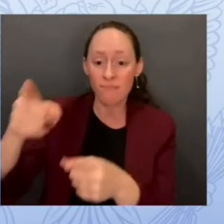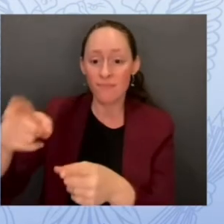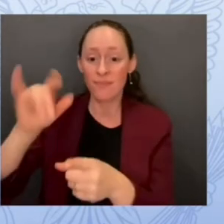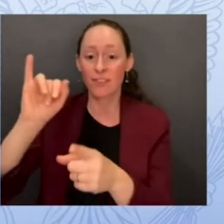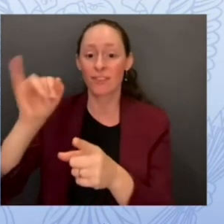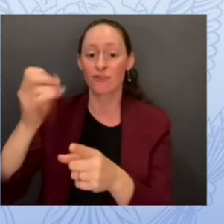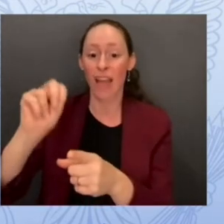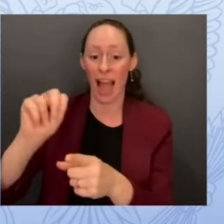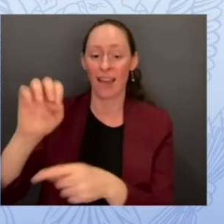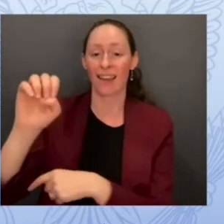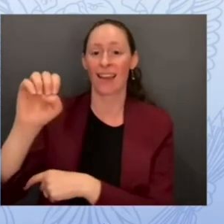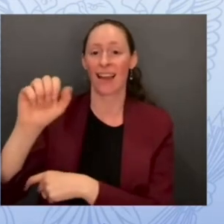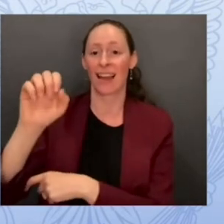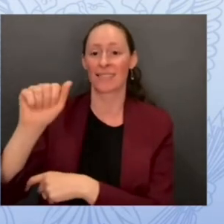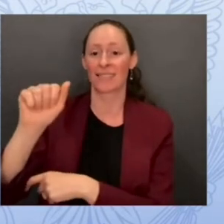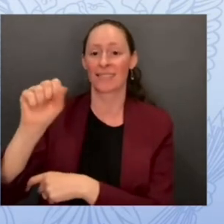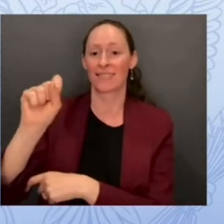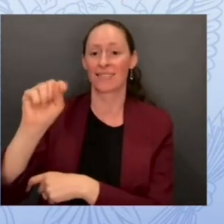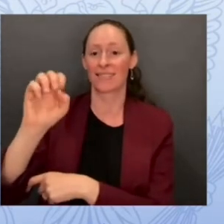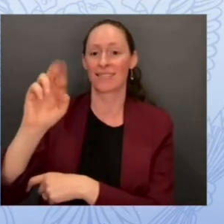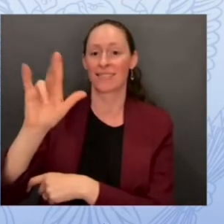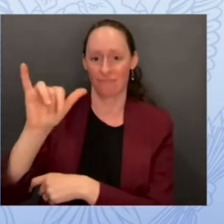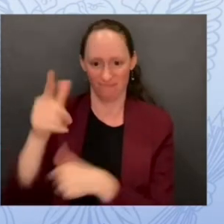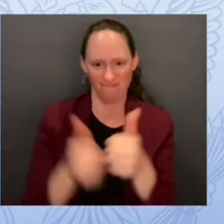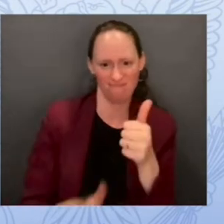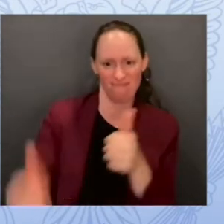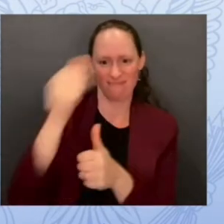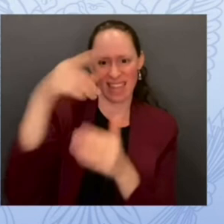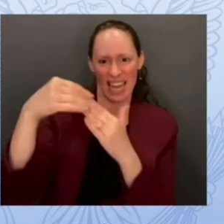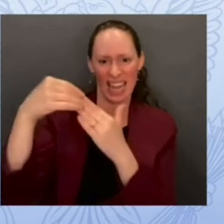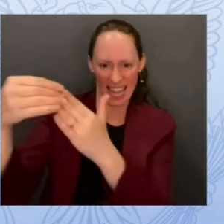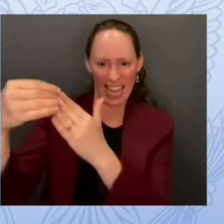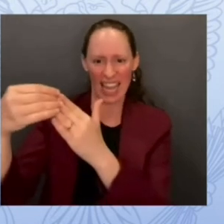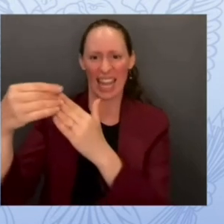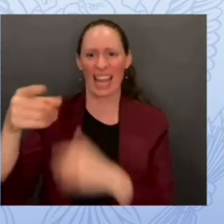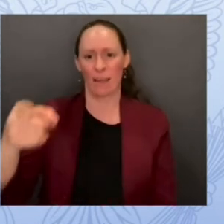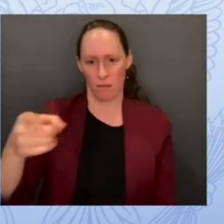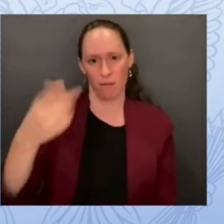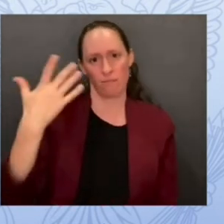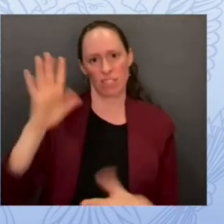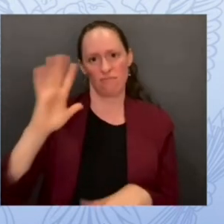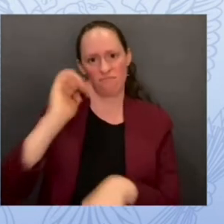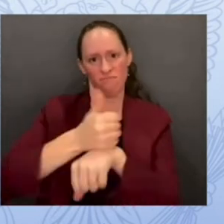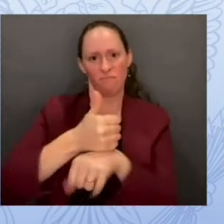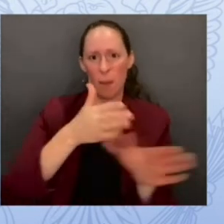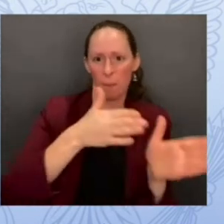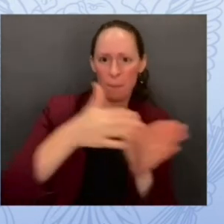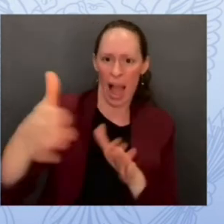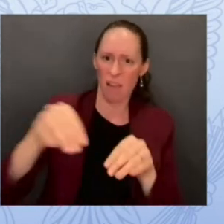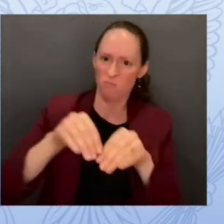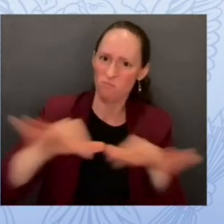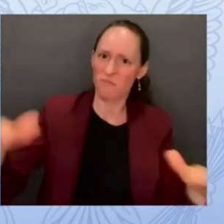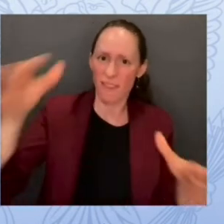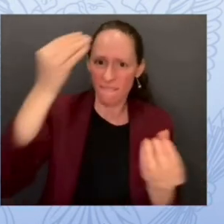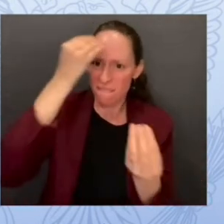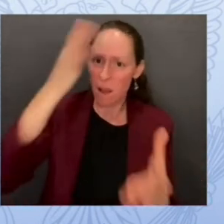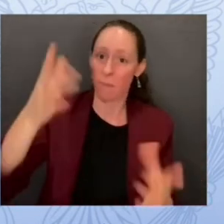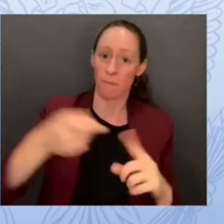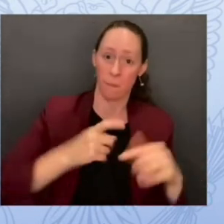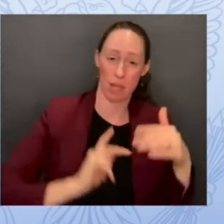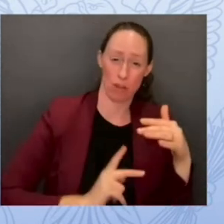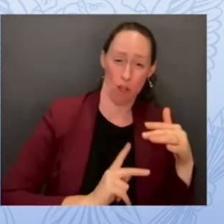toolkit for K-12 institutions, compiling government resources and offering guidance on how stakeholders